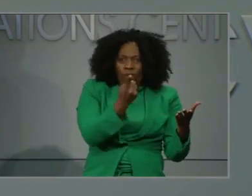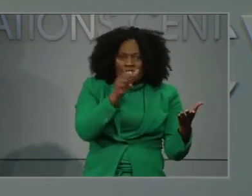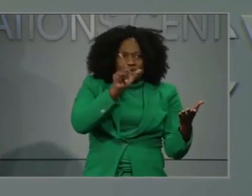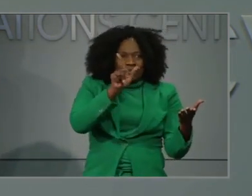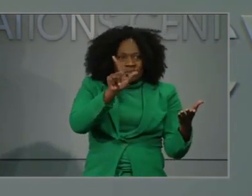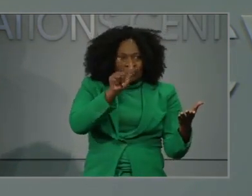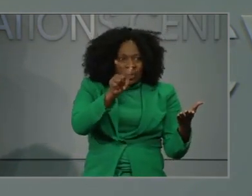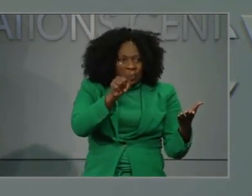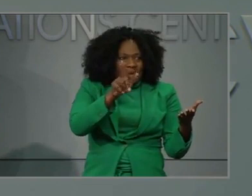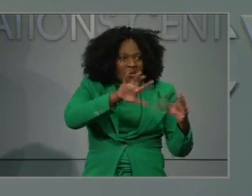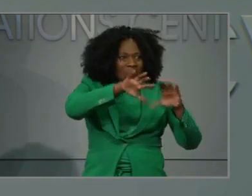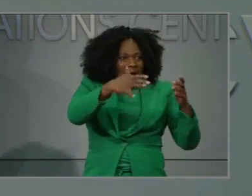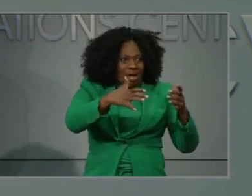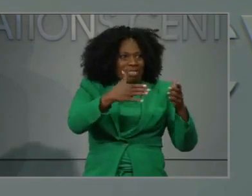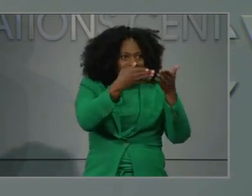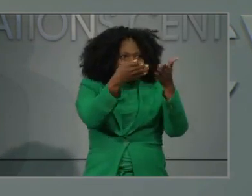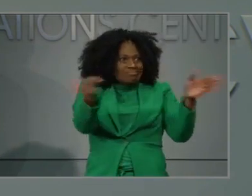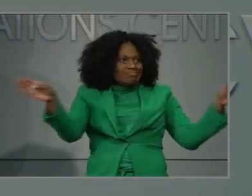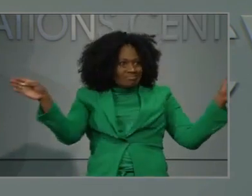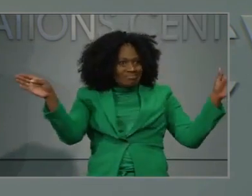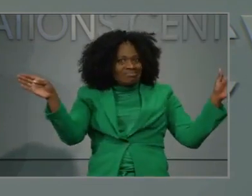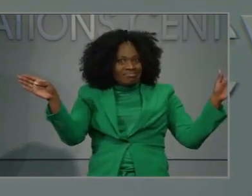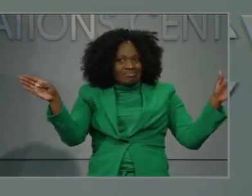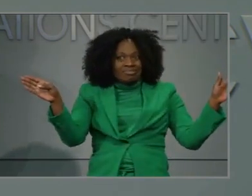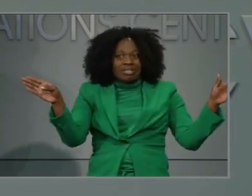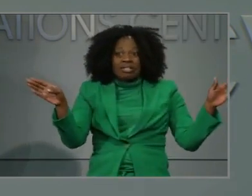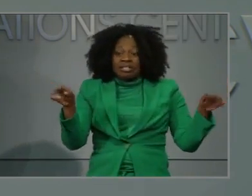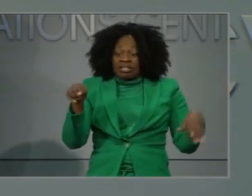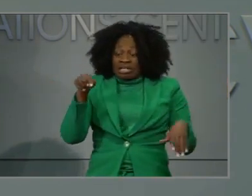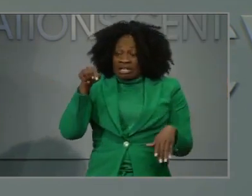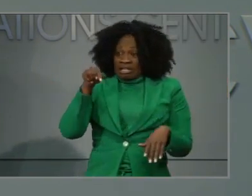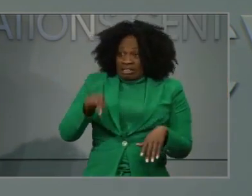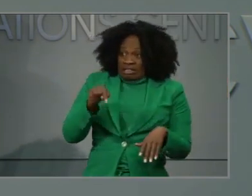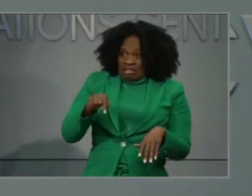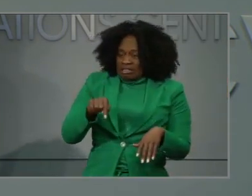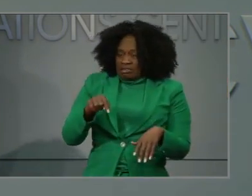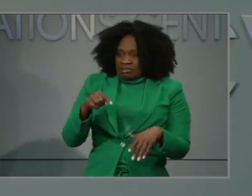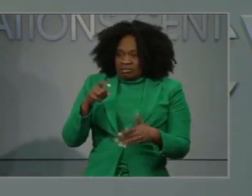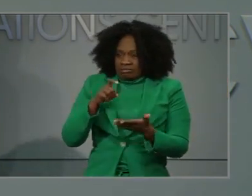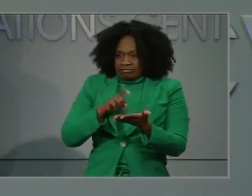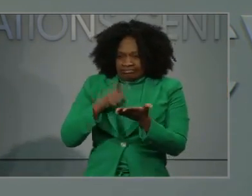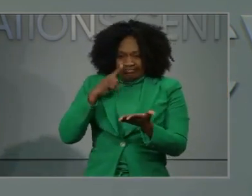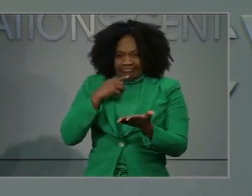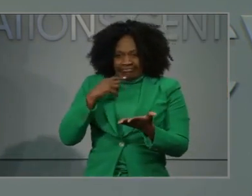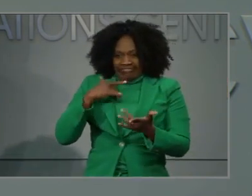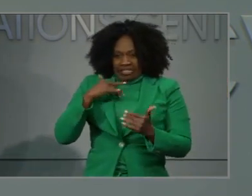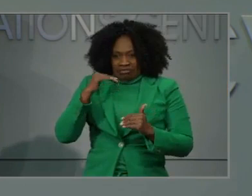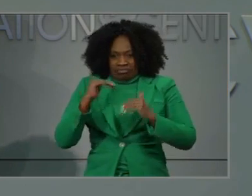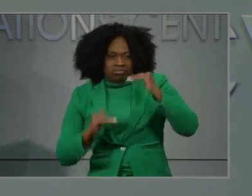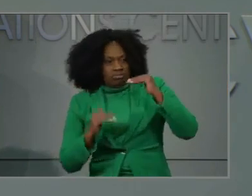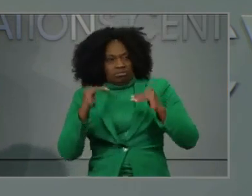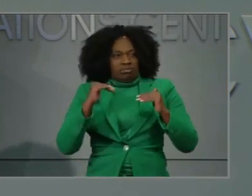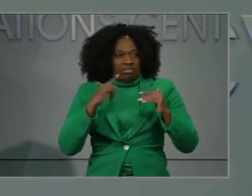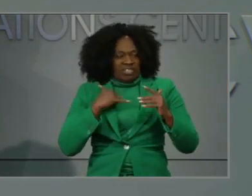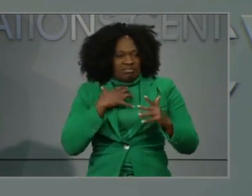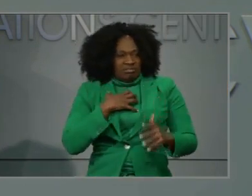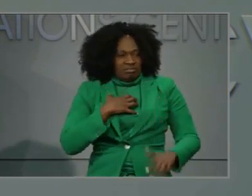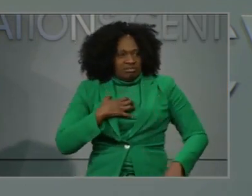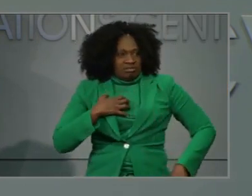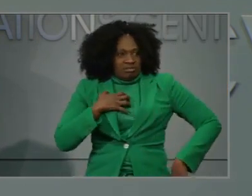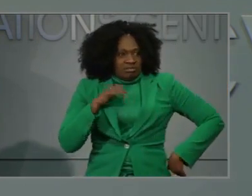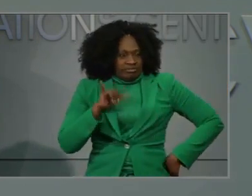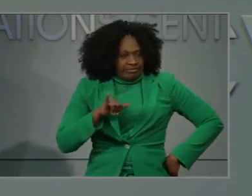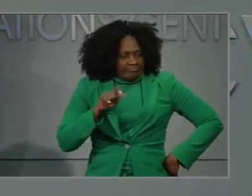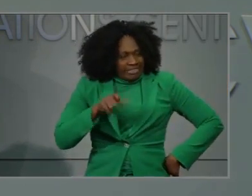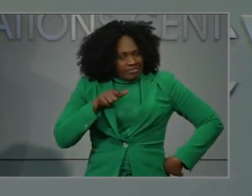I want to assure you that these disturbing trends have not gone unnoticed by me or by my team and they must be